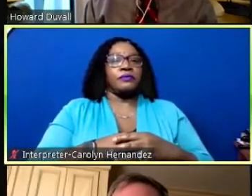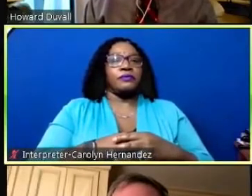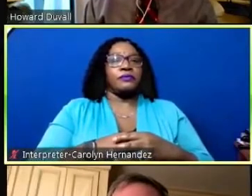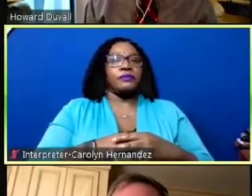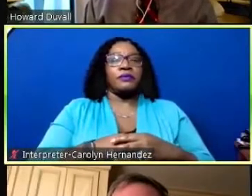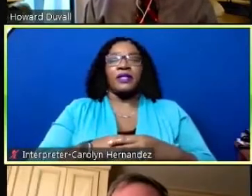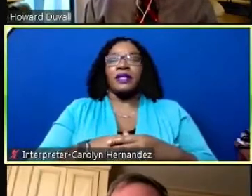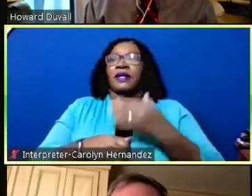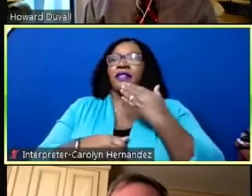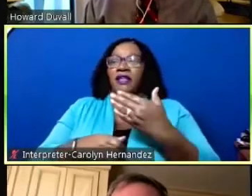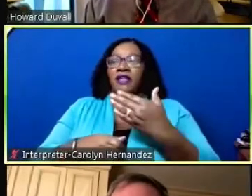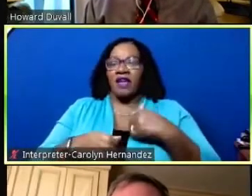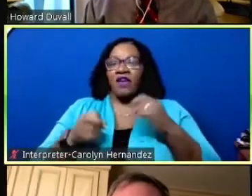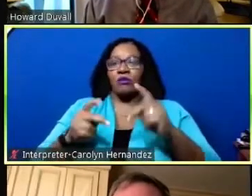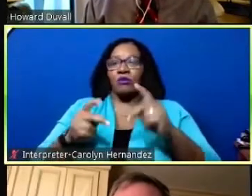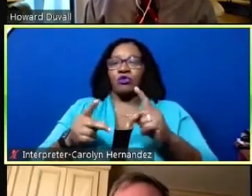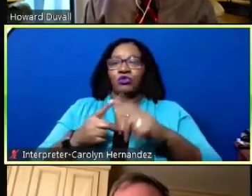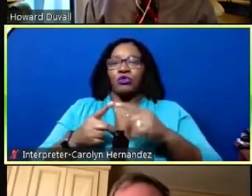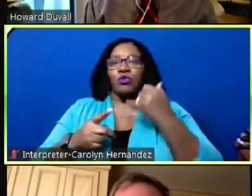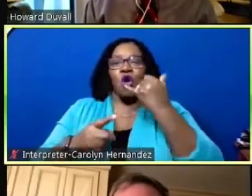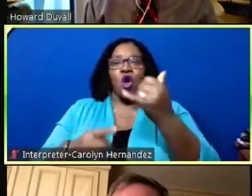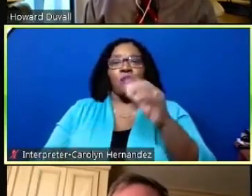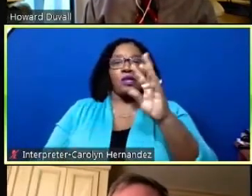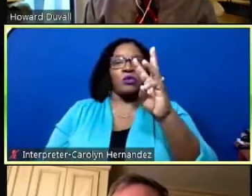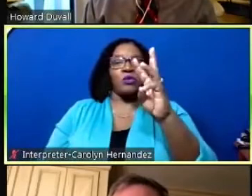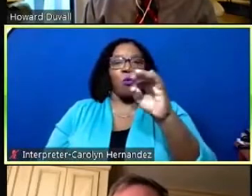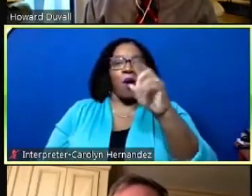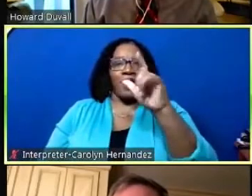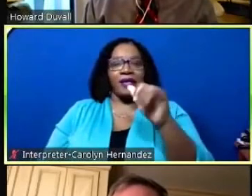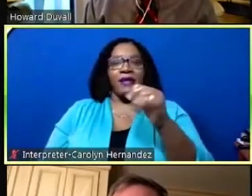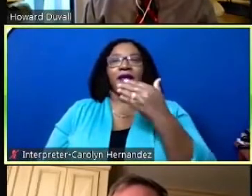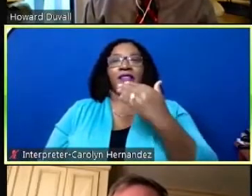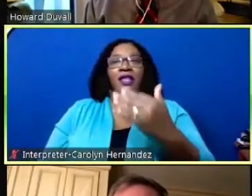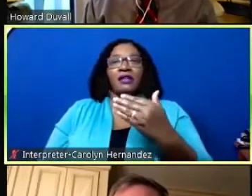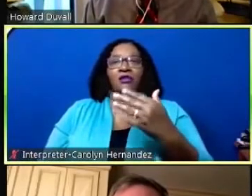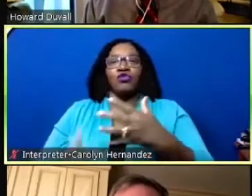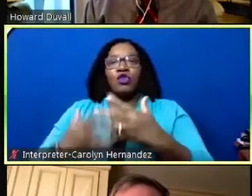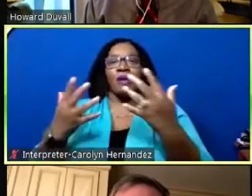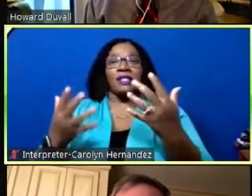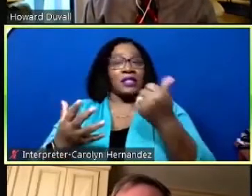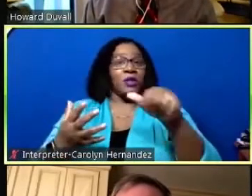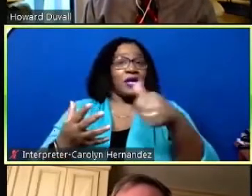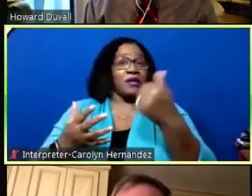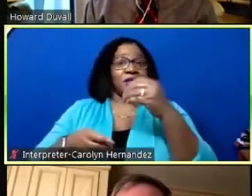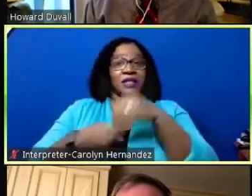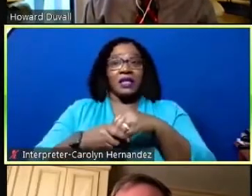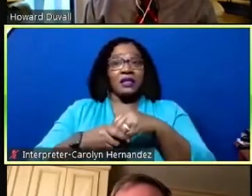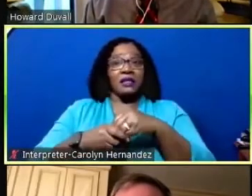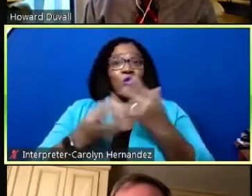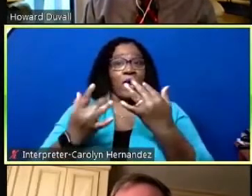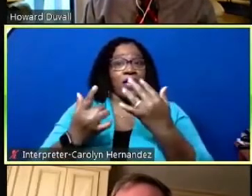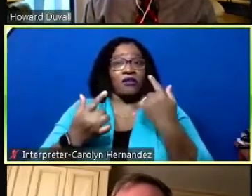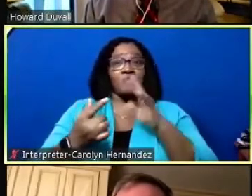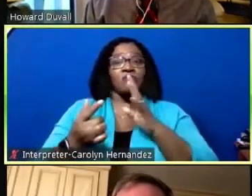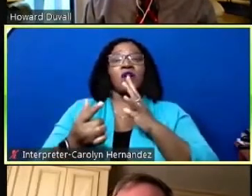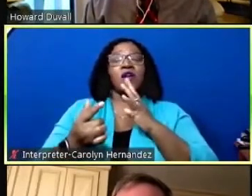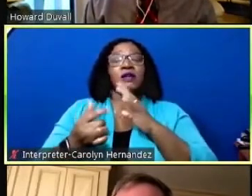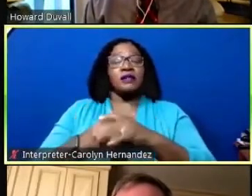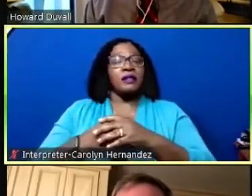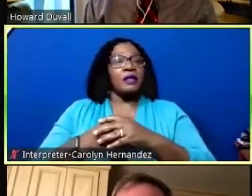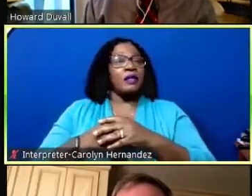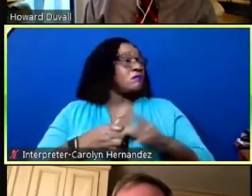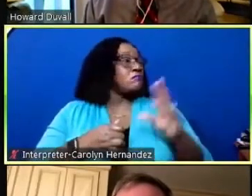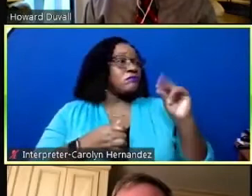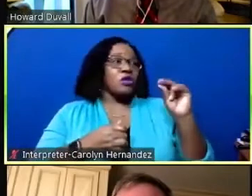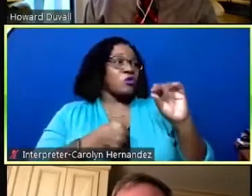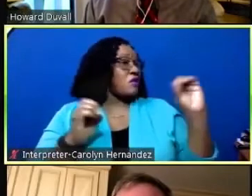thank you i know we'll have an opportunity to dial ms wiley thank you so much madam clerk um anyone else in the queue um no sir we